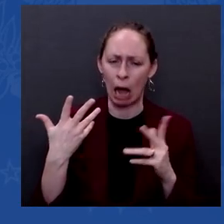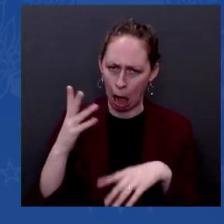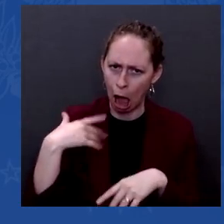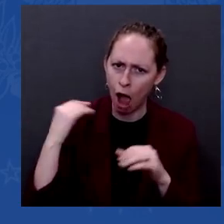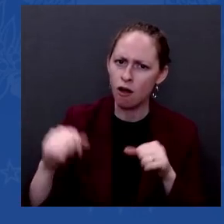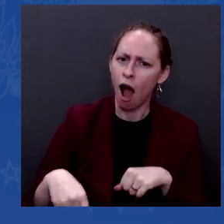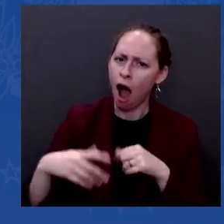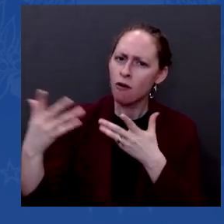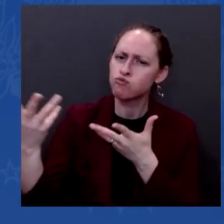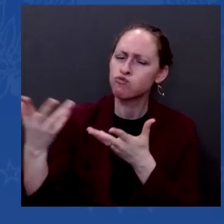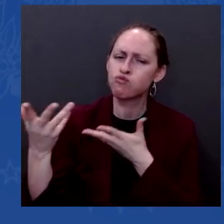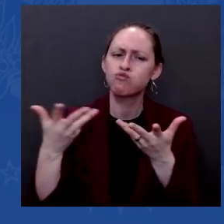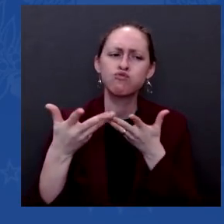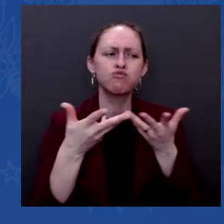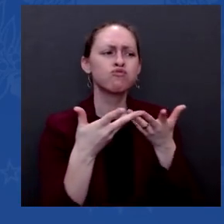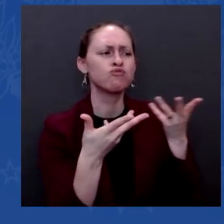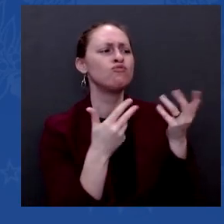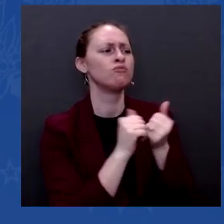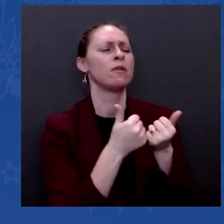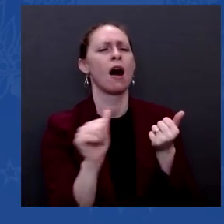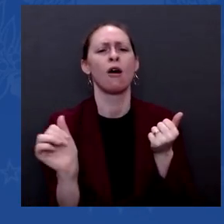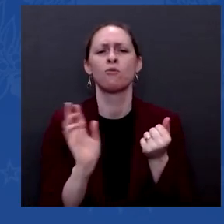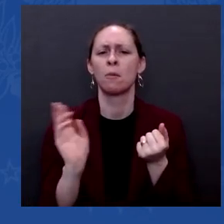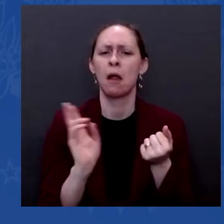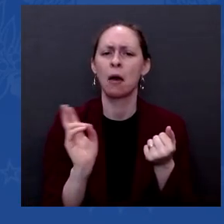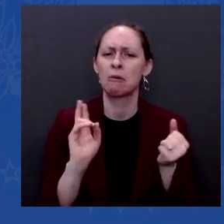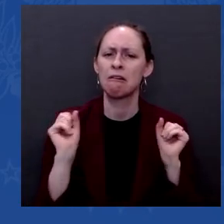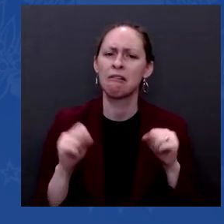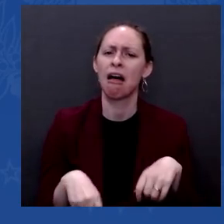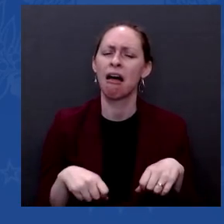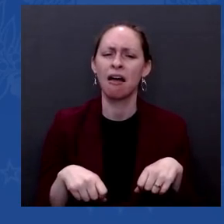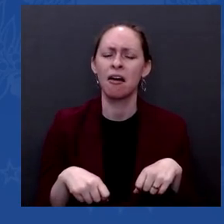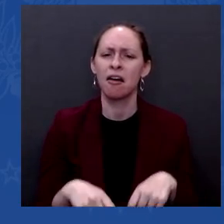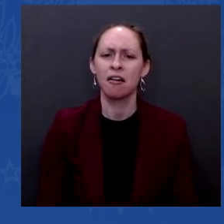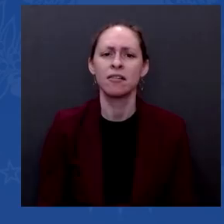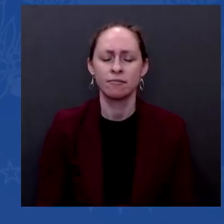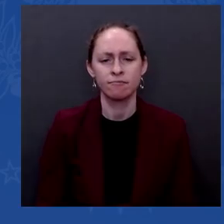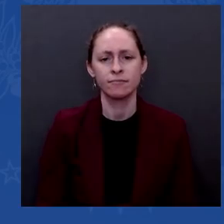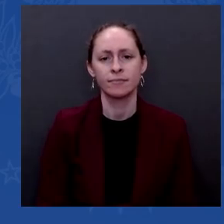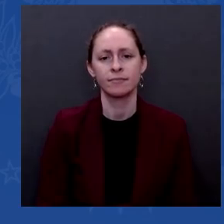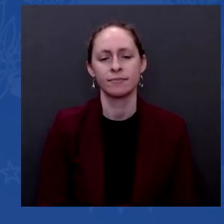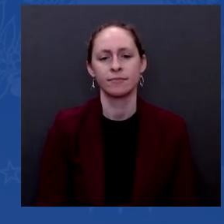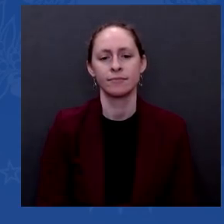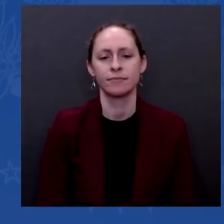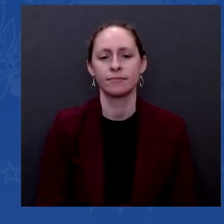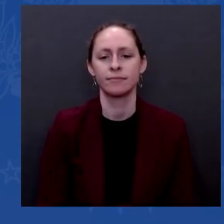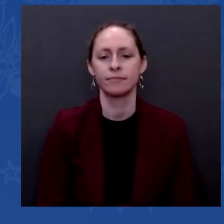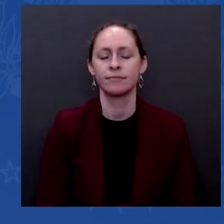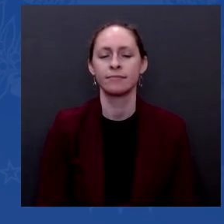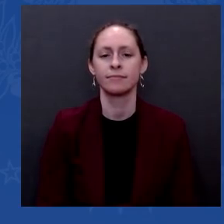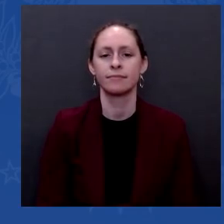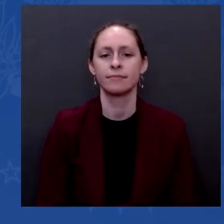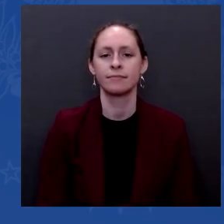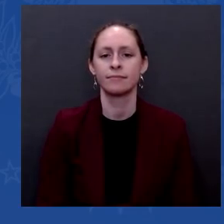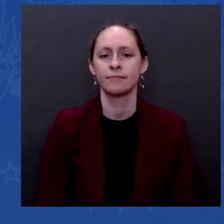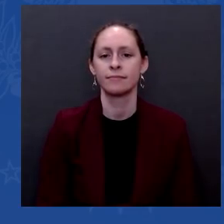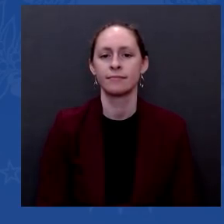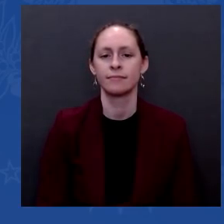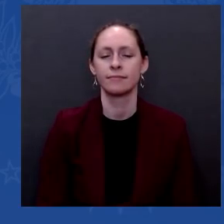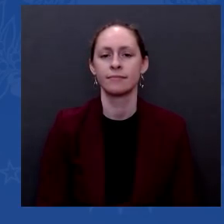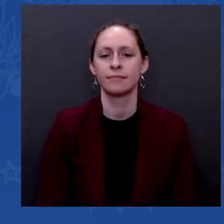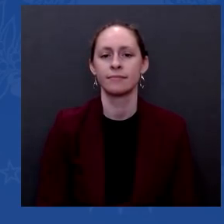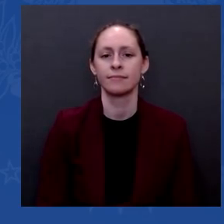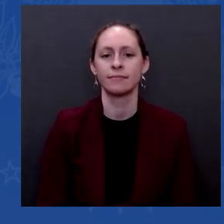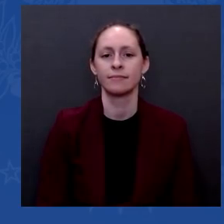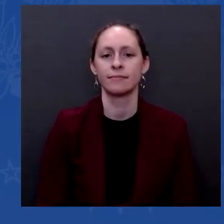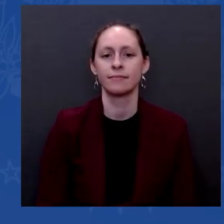clear. Look, I've now had the opportunity to travel because of funerals and eulogies I've made and